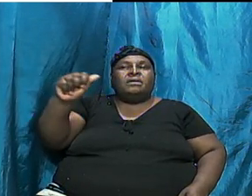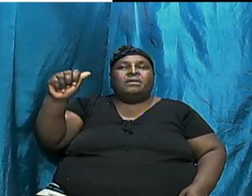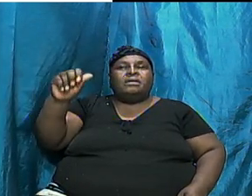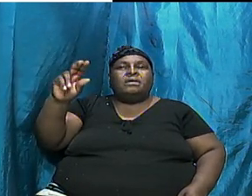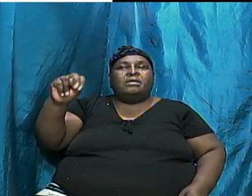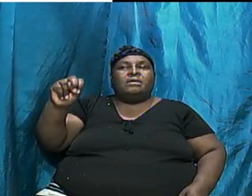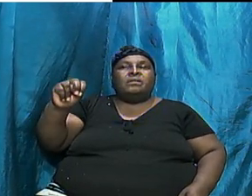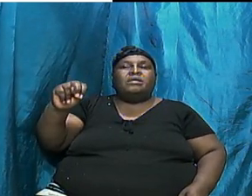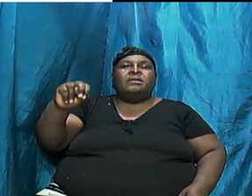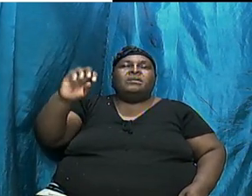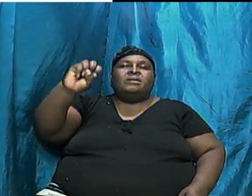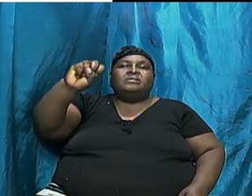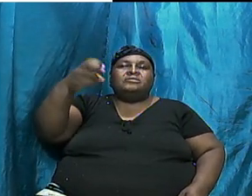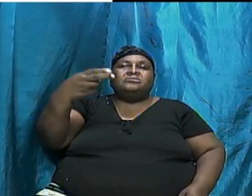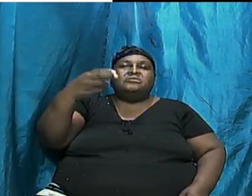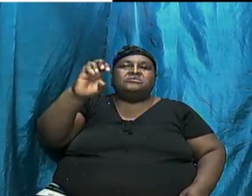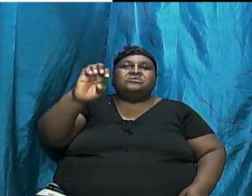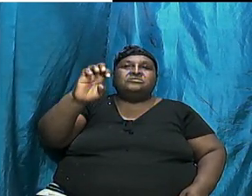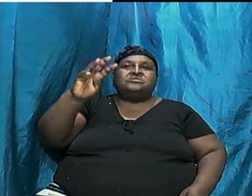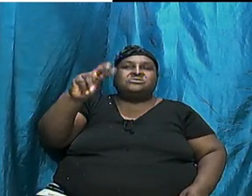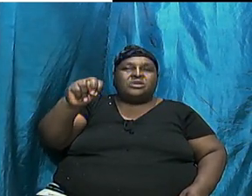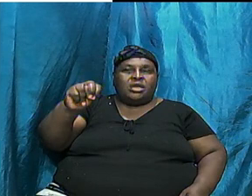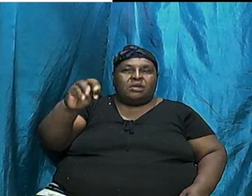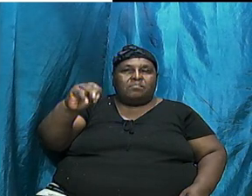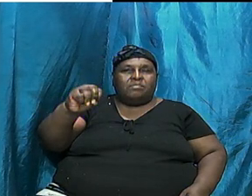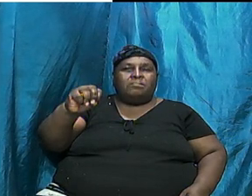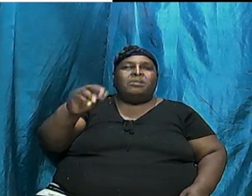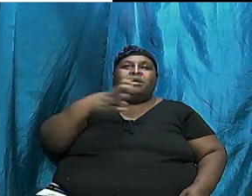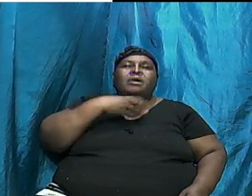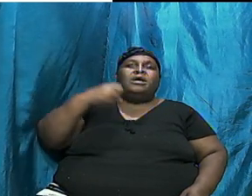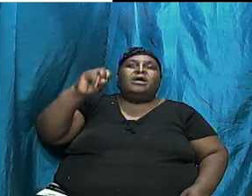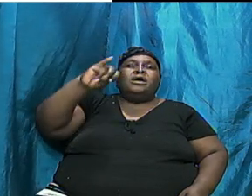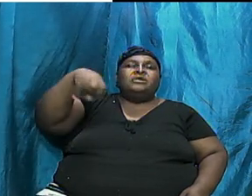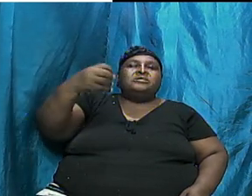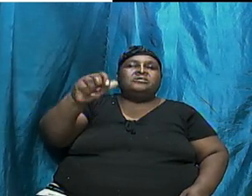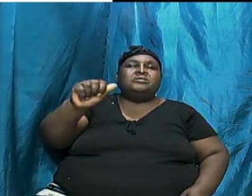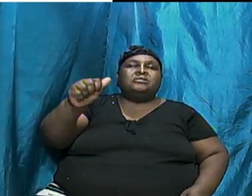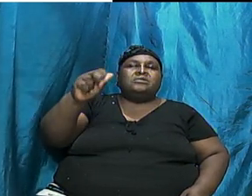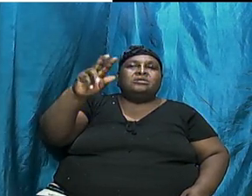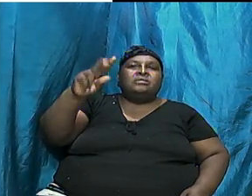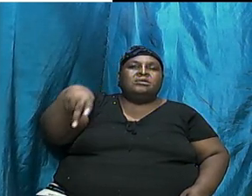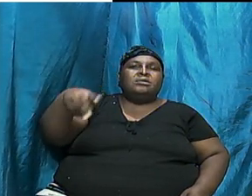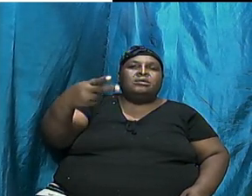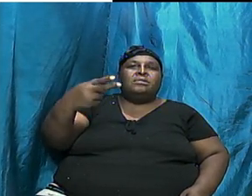these three represents the